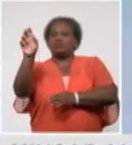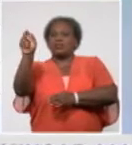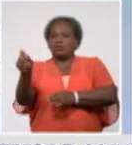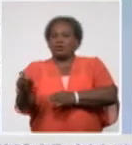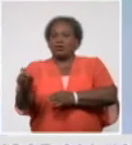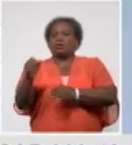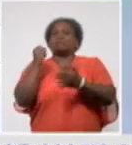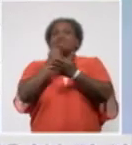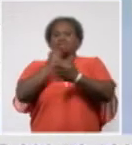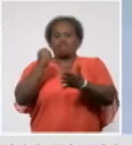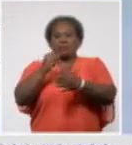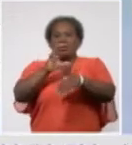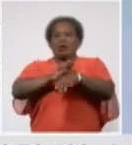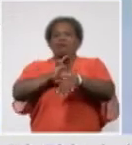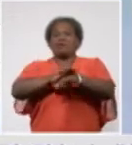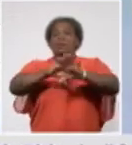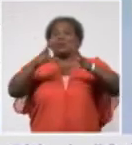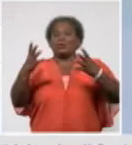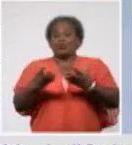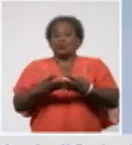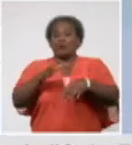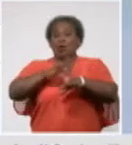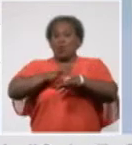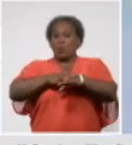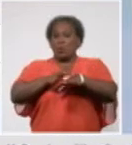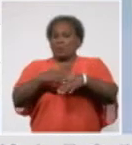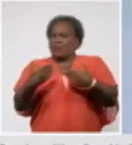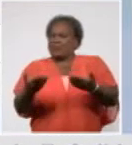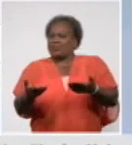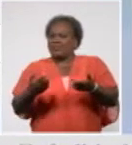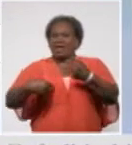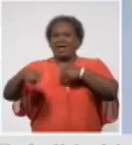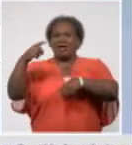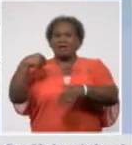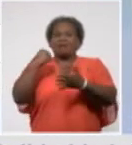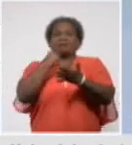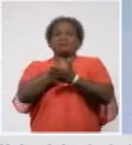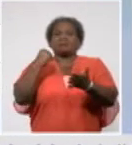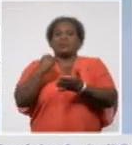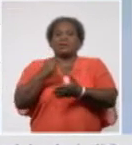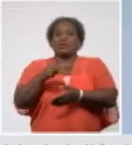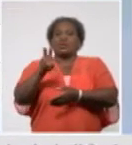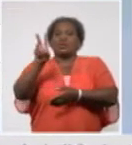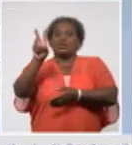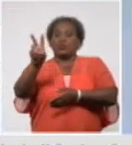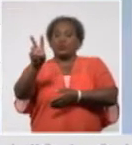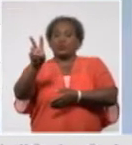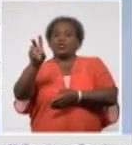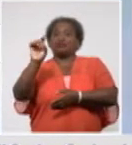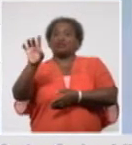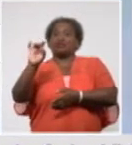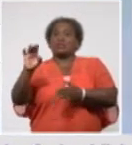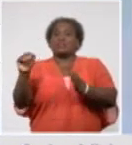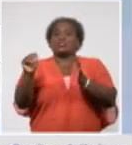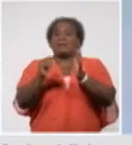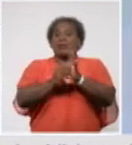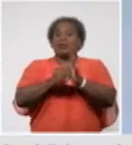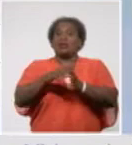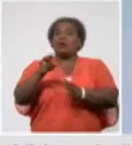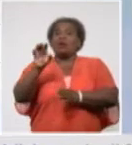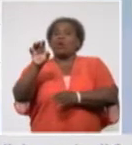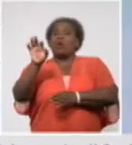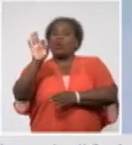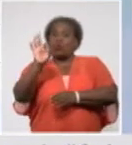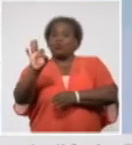for a total of 27,366,648 confirmed cases